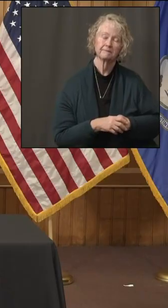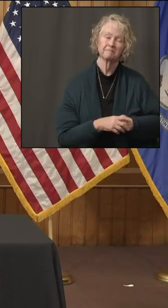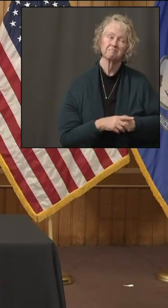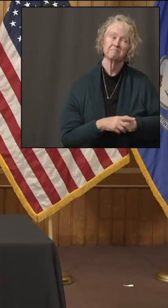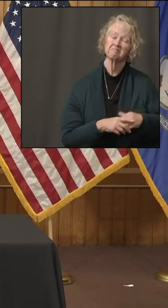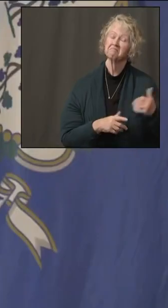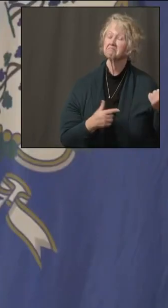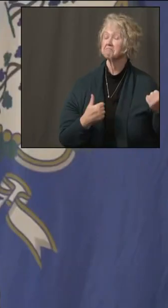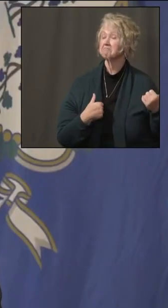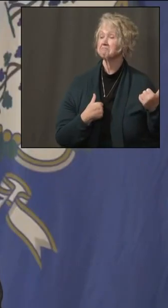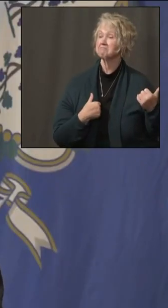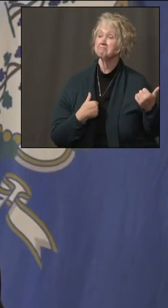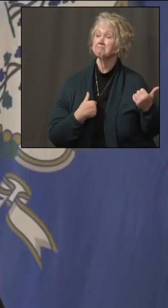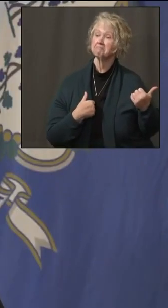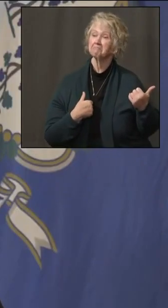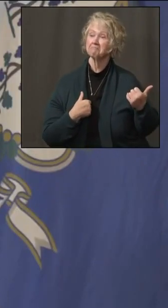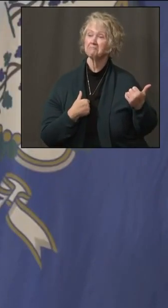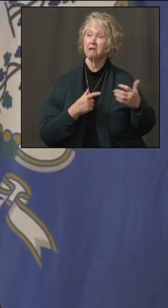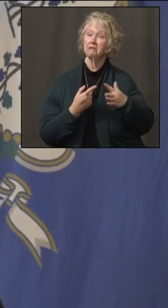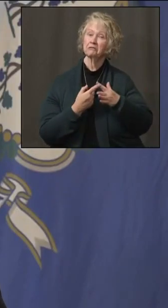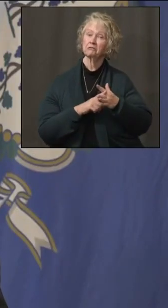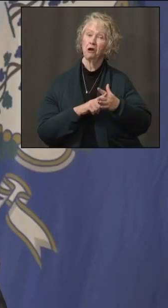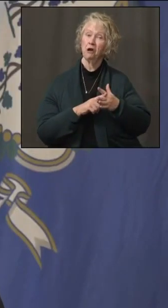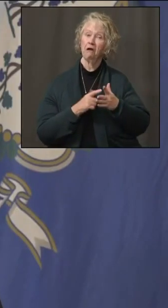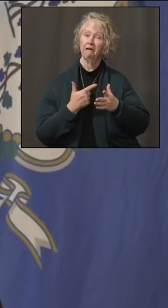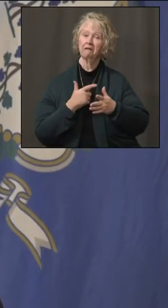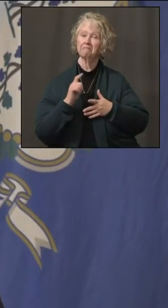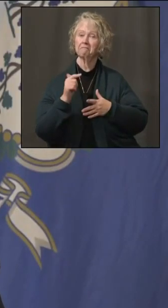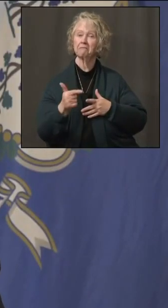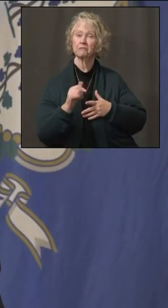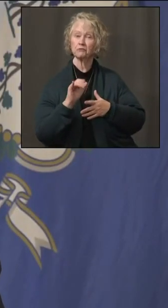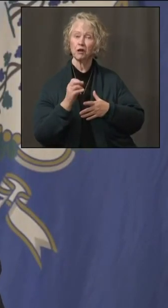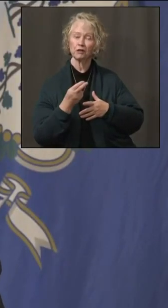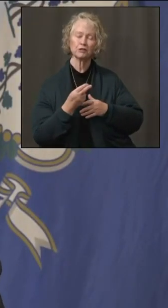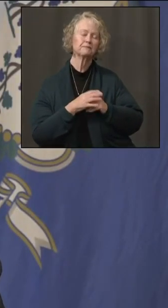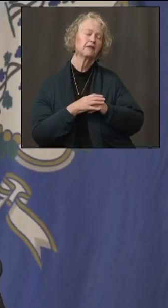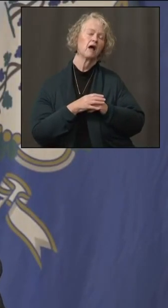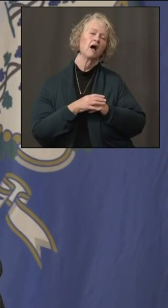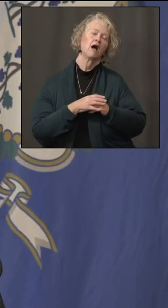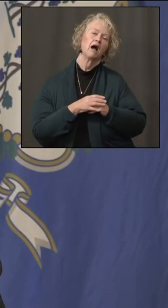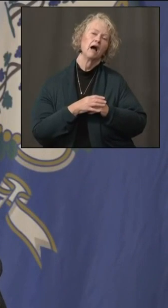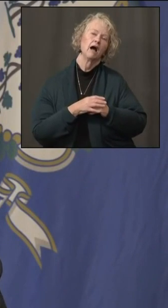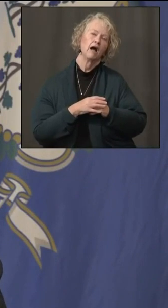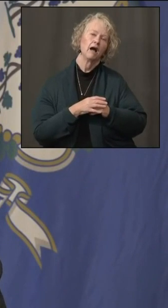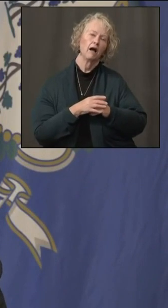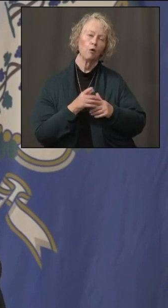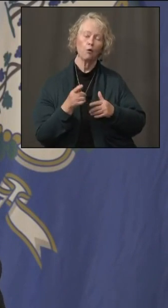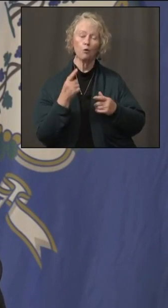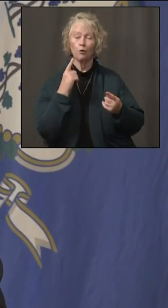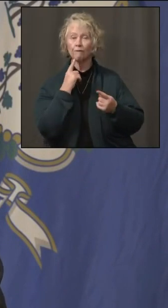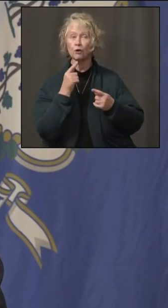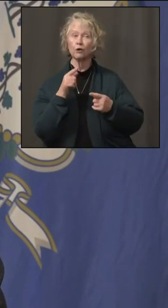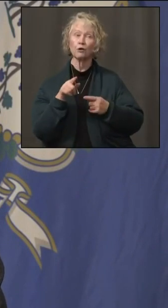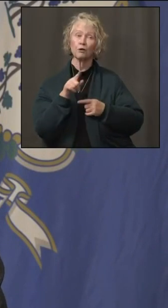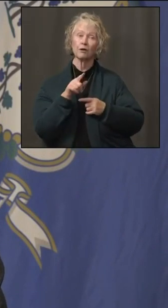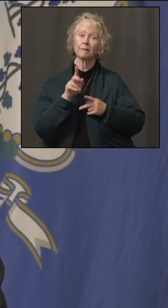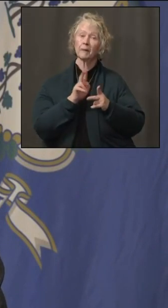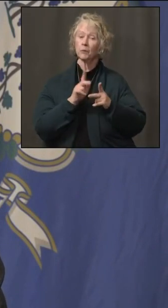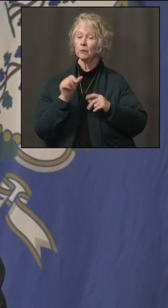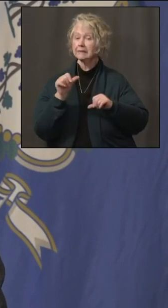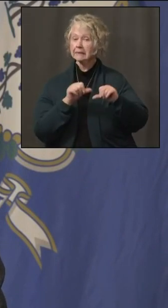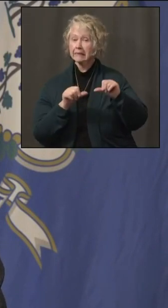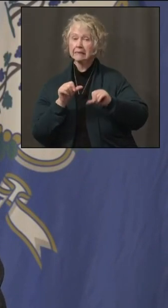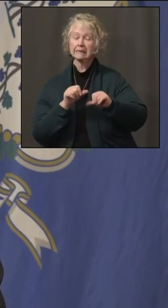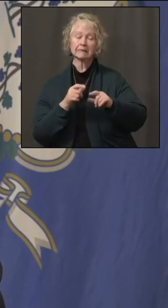I'll start, and maybe I can hand it over to Josh. I mean, I think you heard from a lot of the science folks that have come,